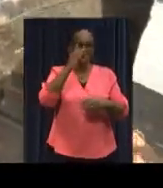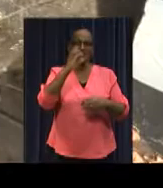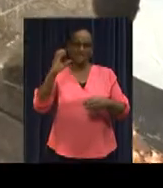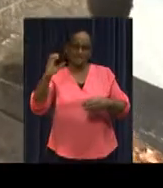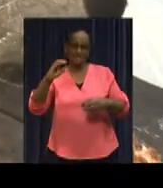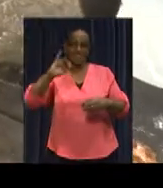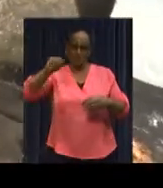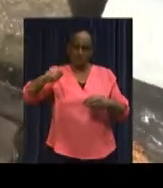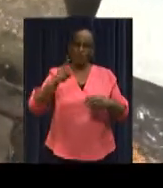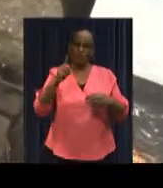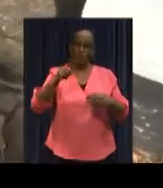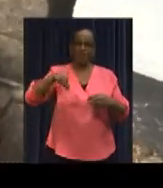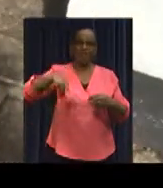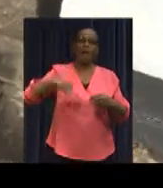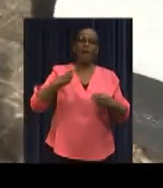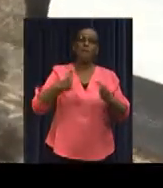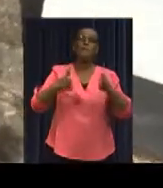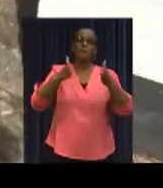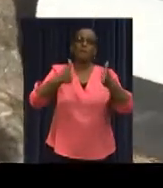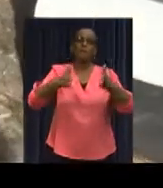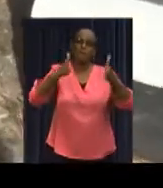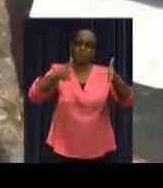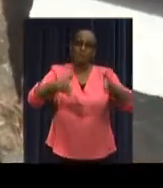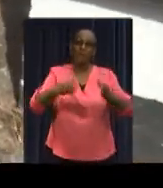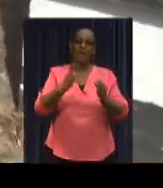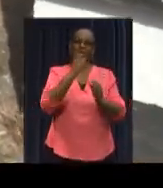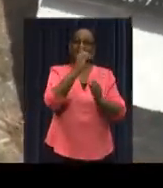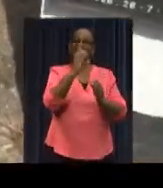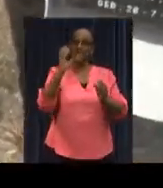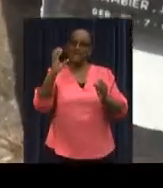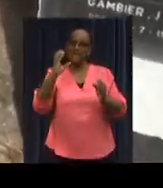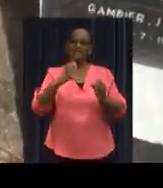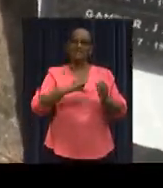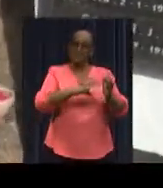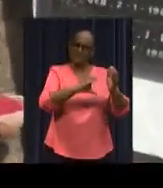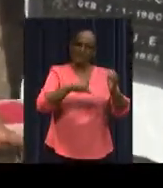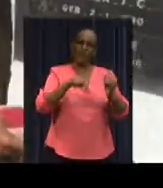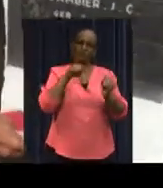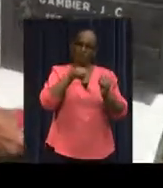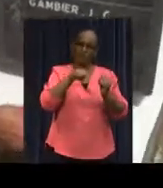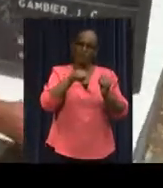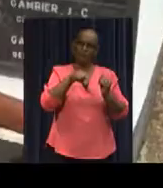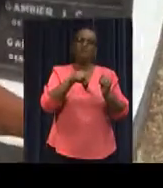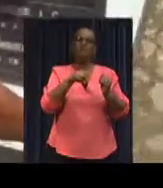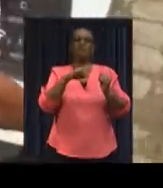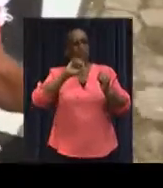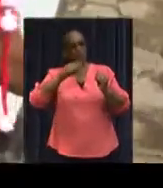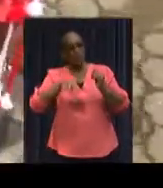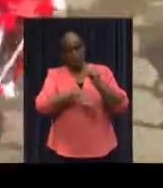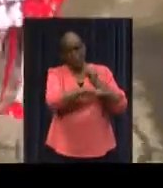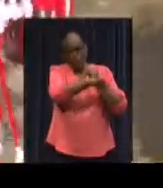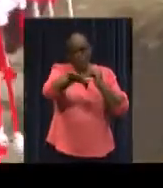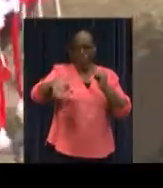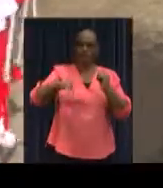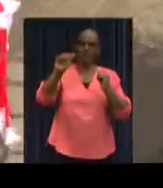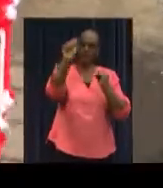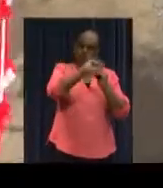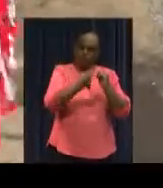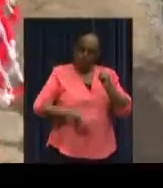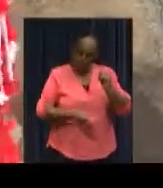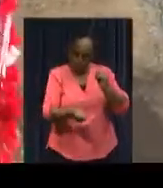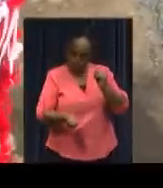survived the crash. The district commissioner, Armand Jurel of Para, has ordered the